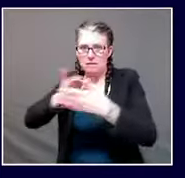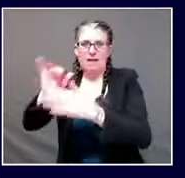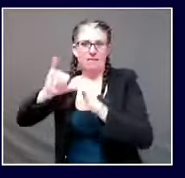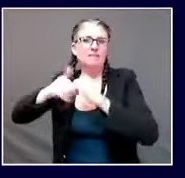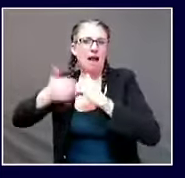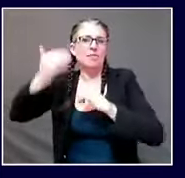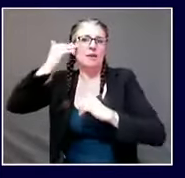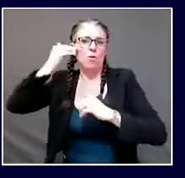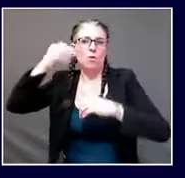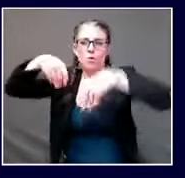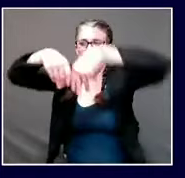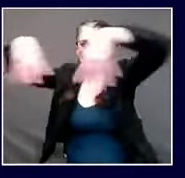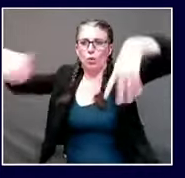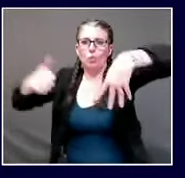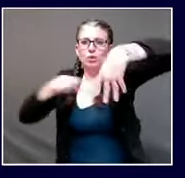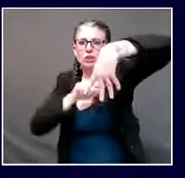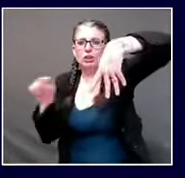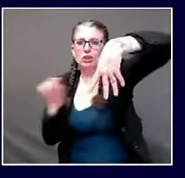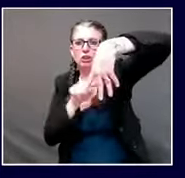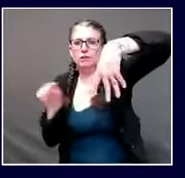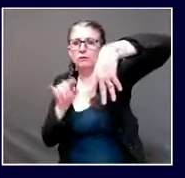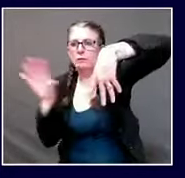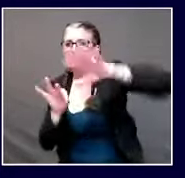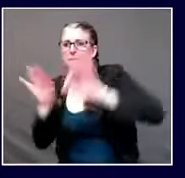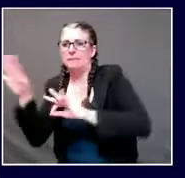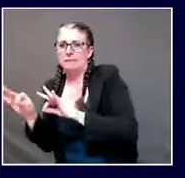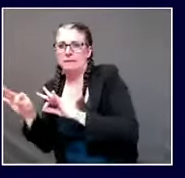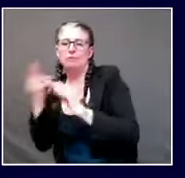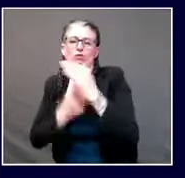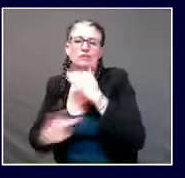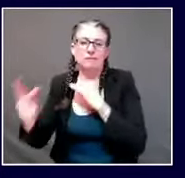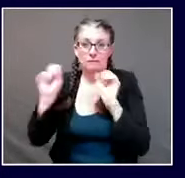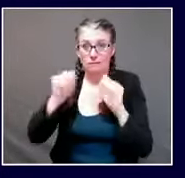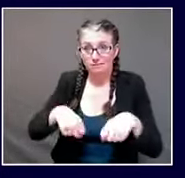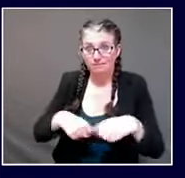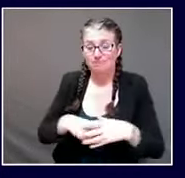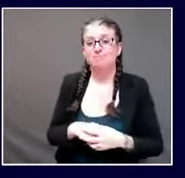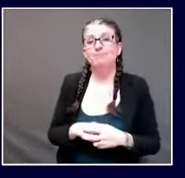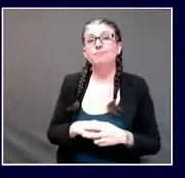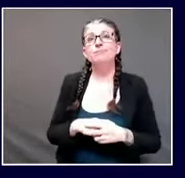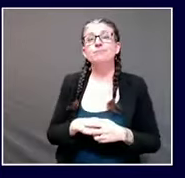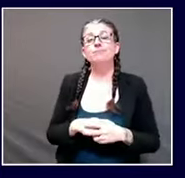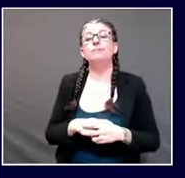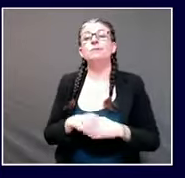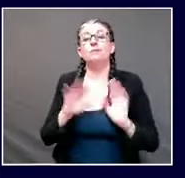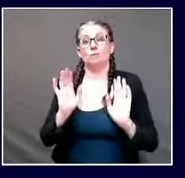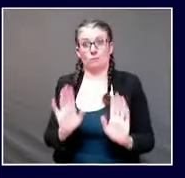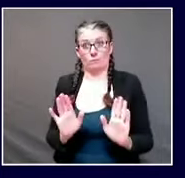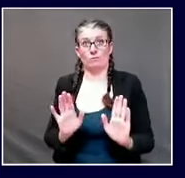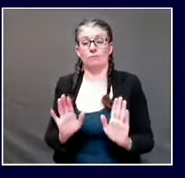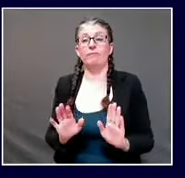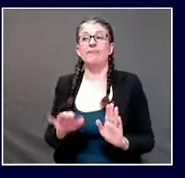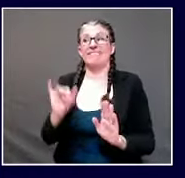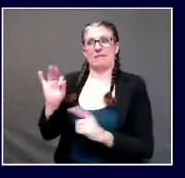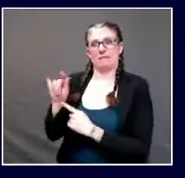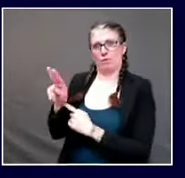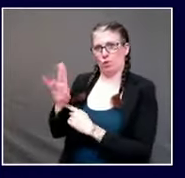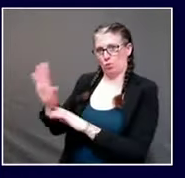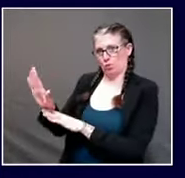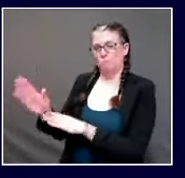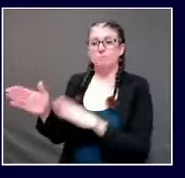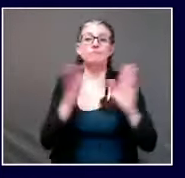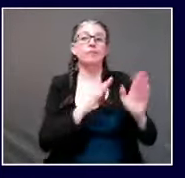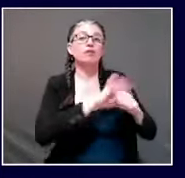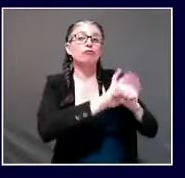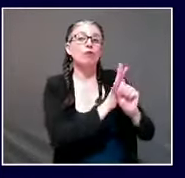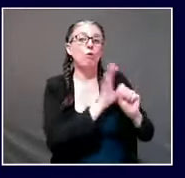the vaccine will have to be remanufactured in the same talk i mentioned a moment ago that i was privileged to hear dr fauci give